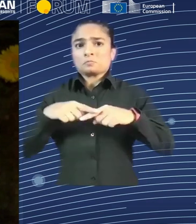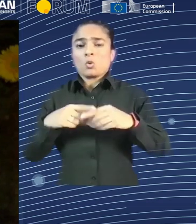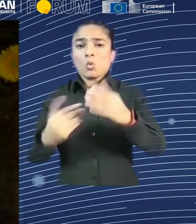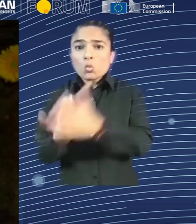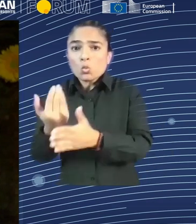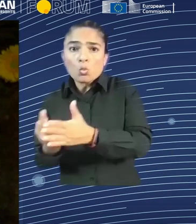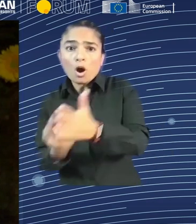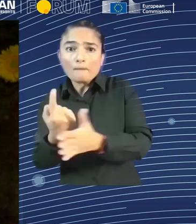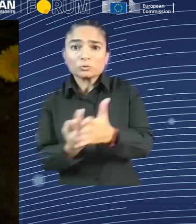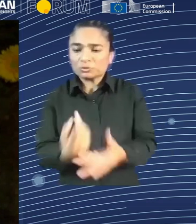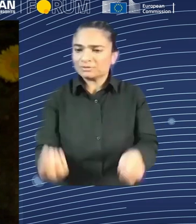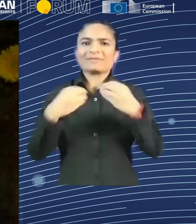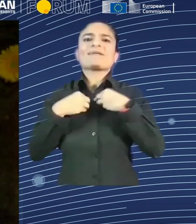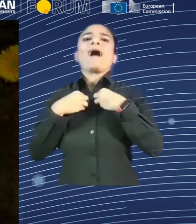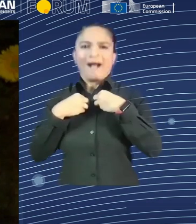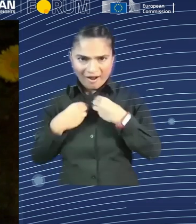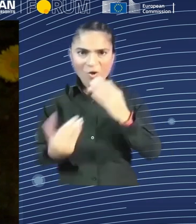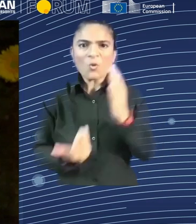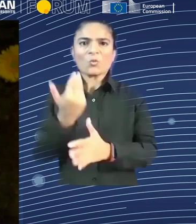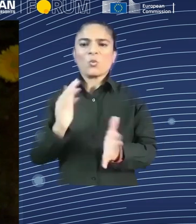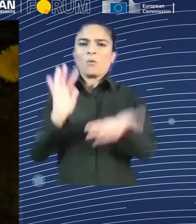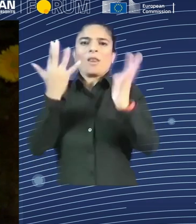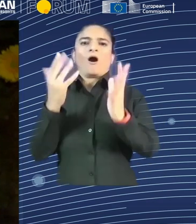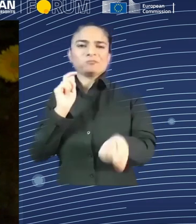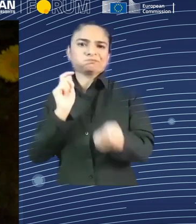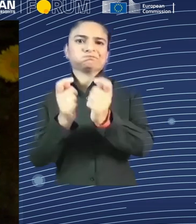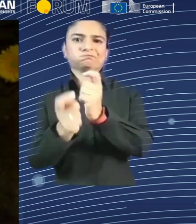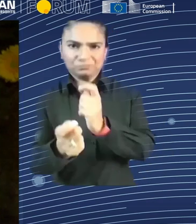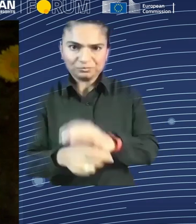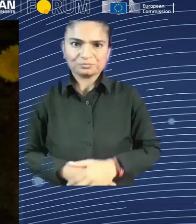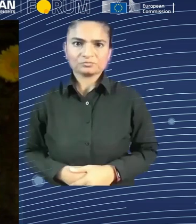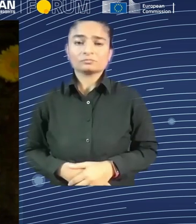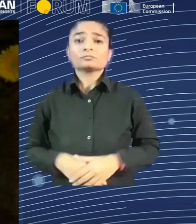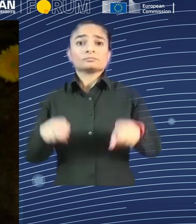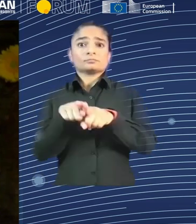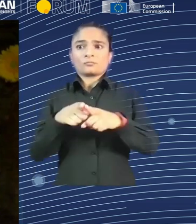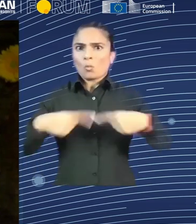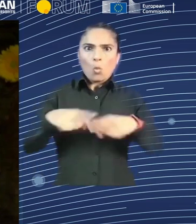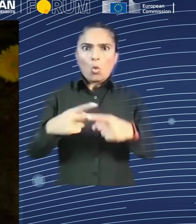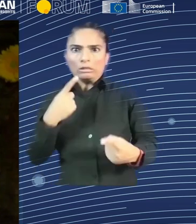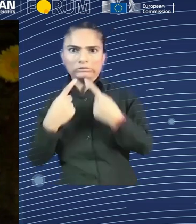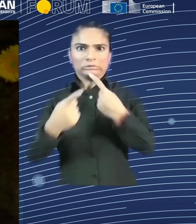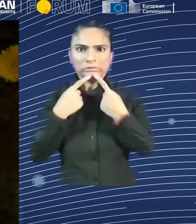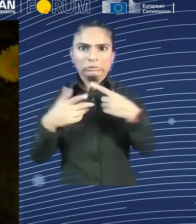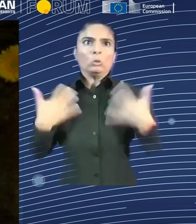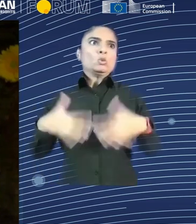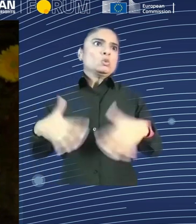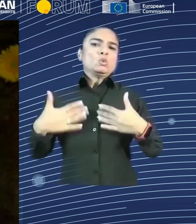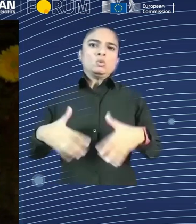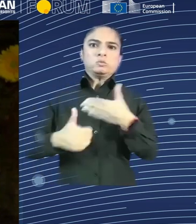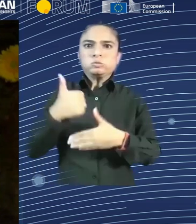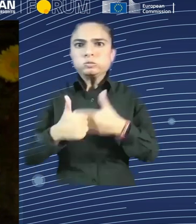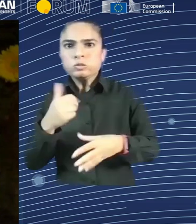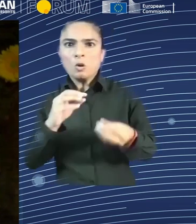the danger, not the AI, but I think it's a new opportunity that